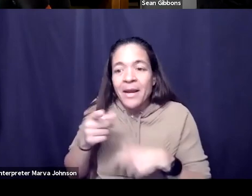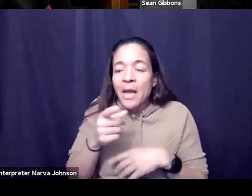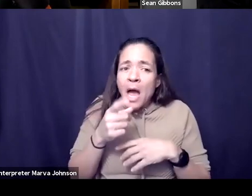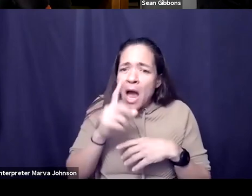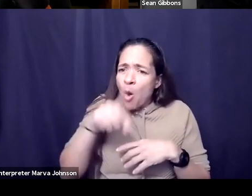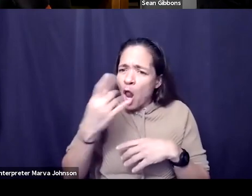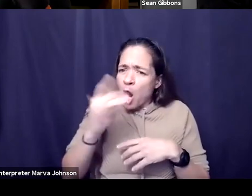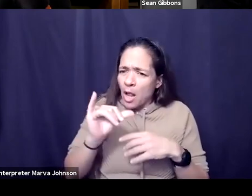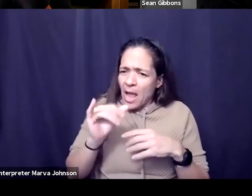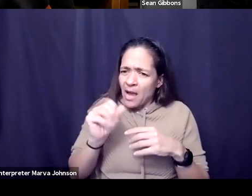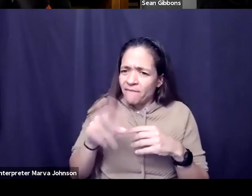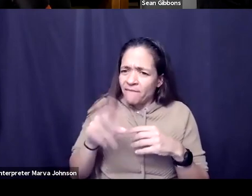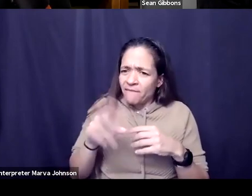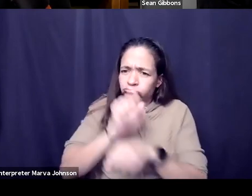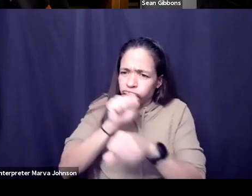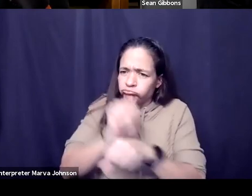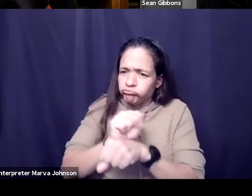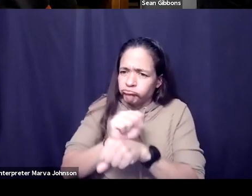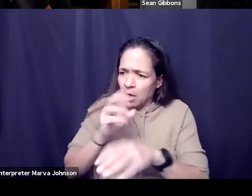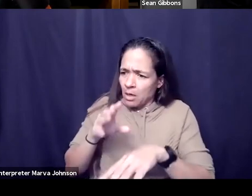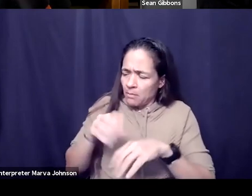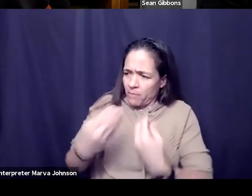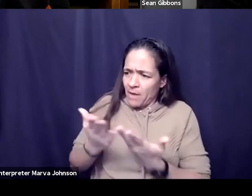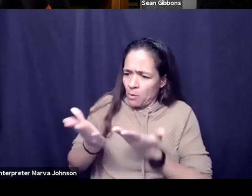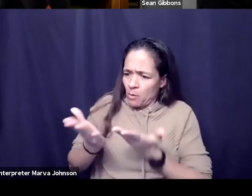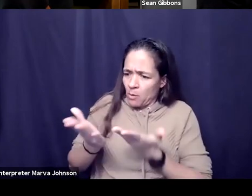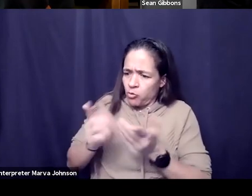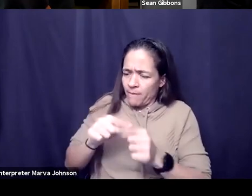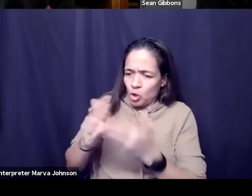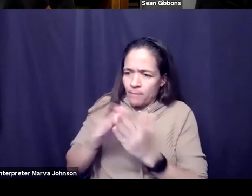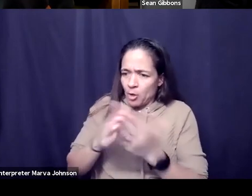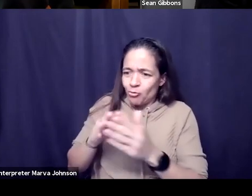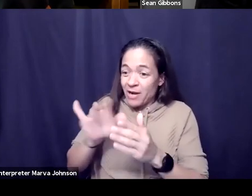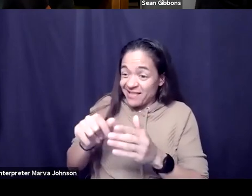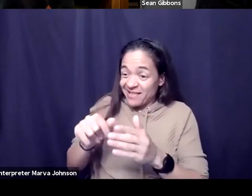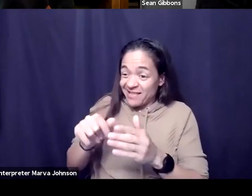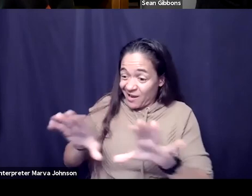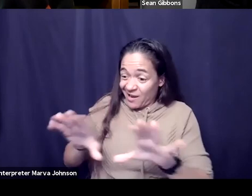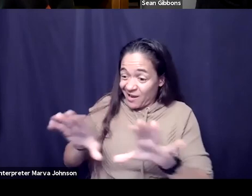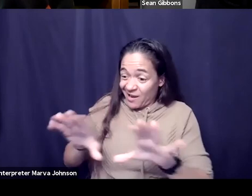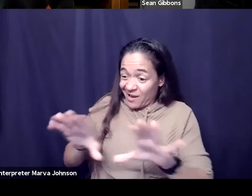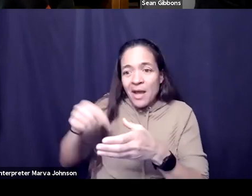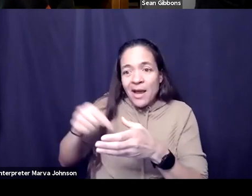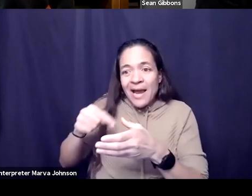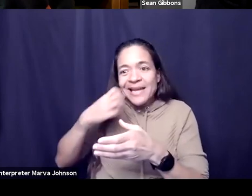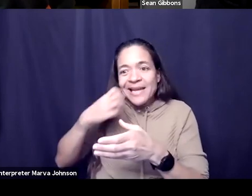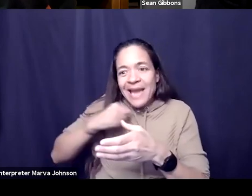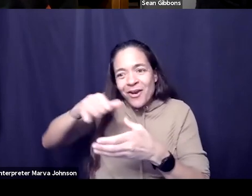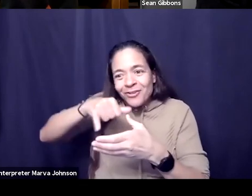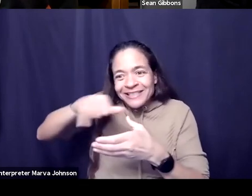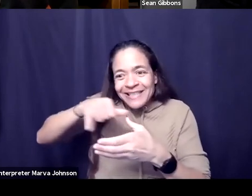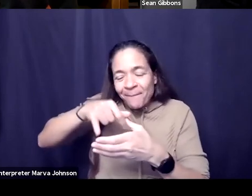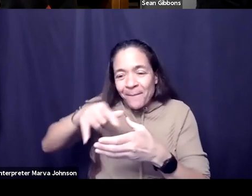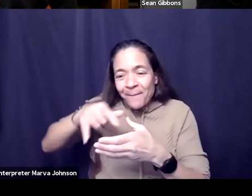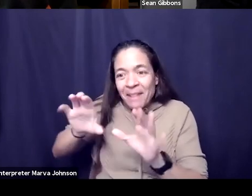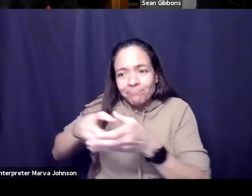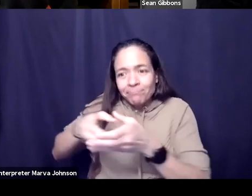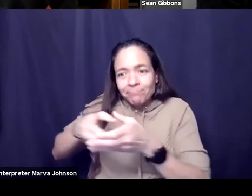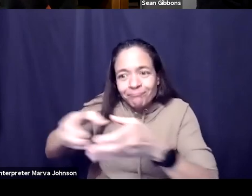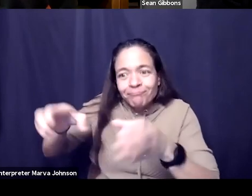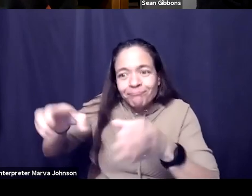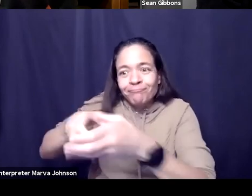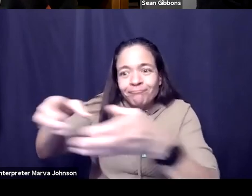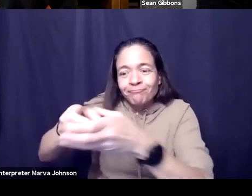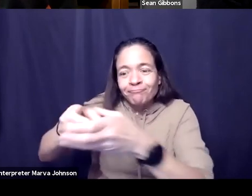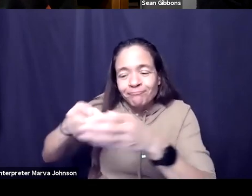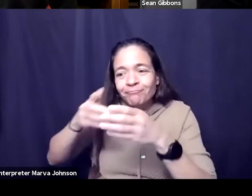a group of people that would come together keep coming together over something they care about you know what does what does my work look like and and what is